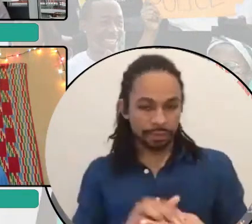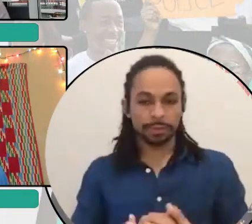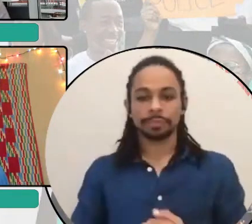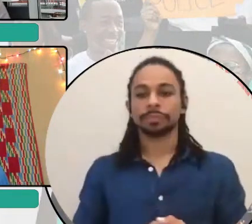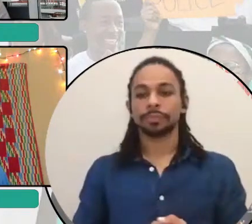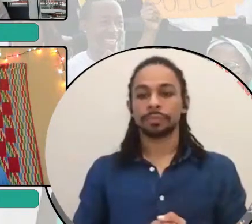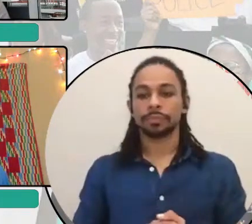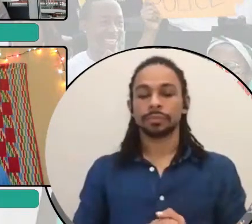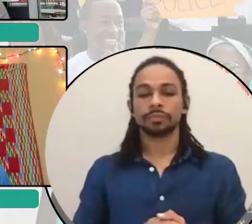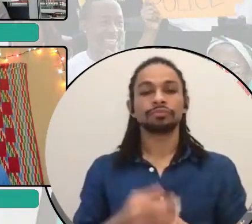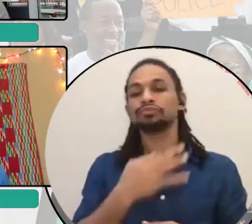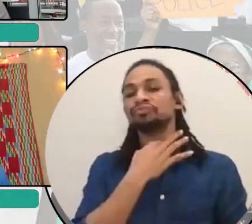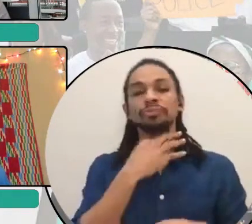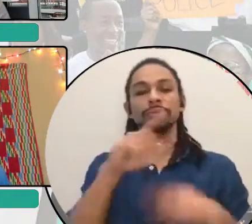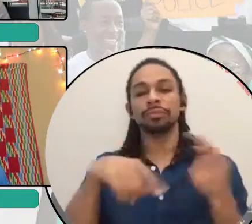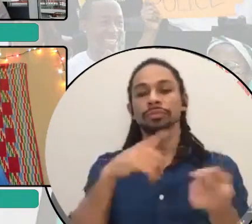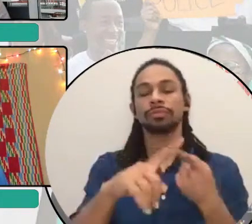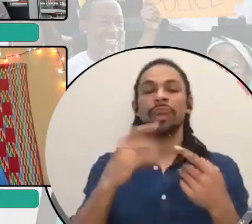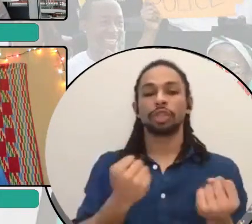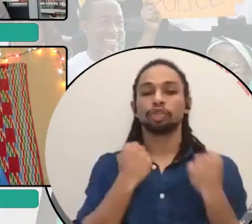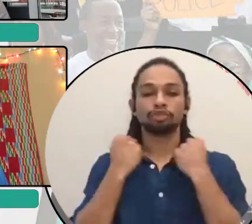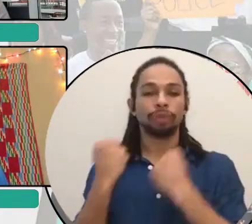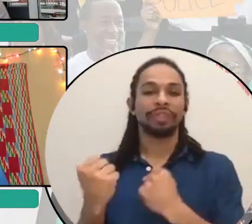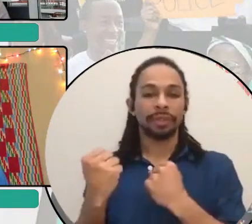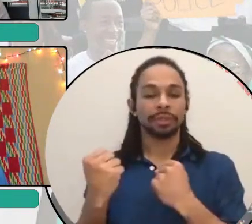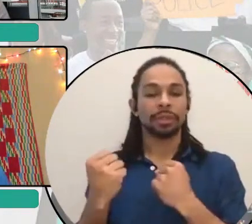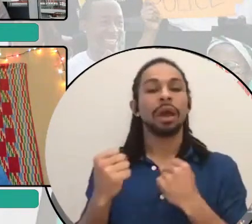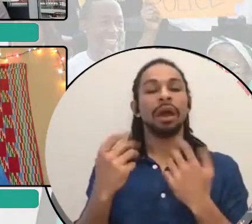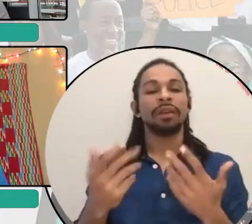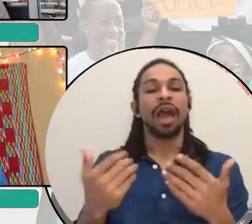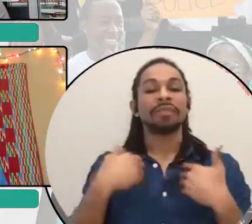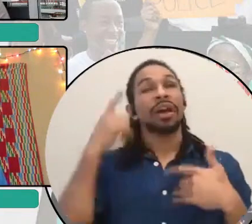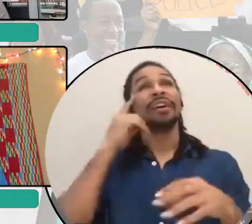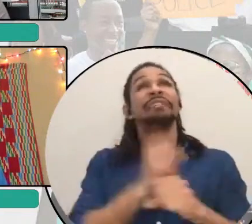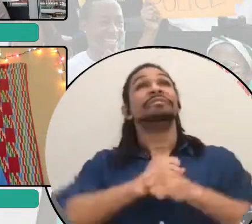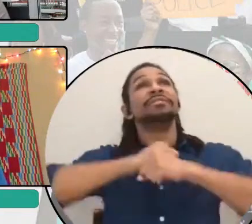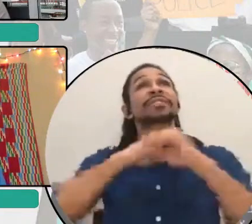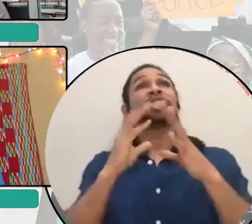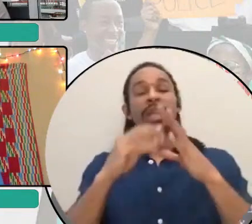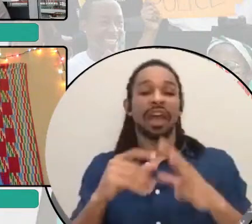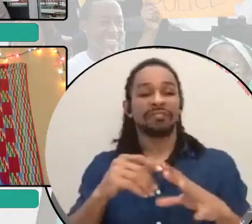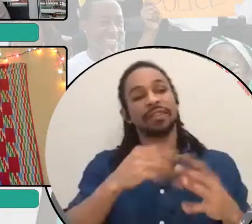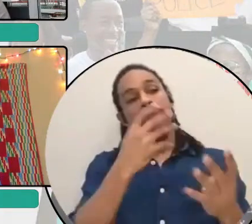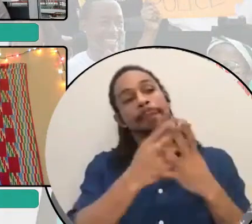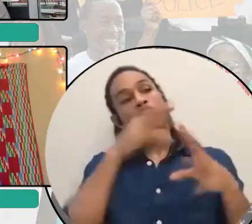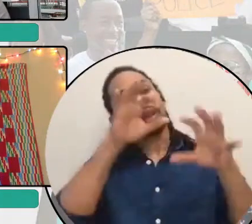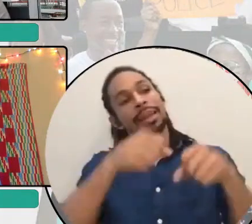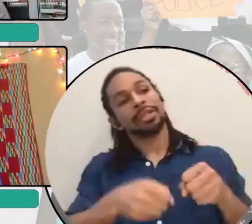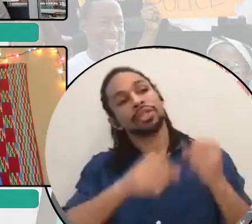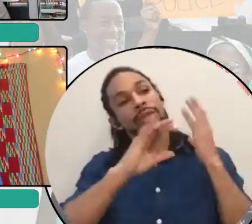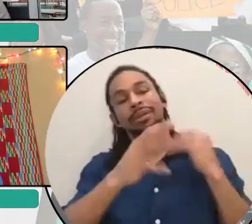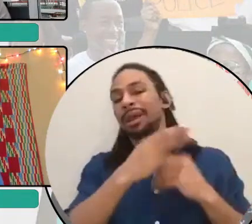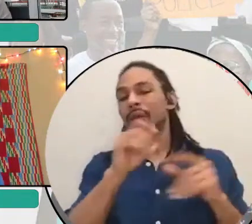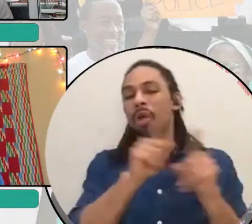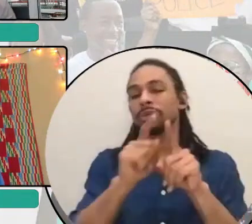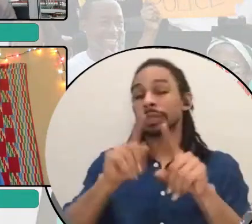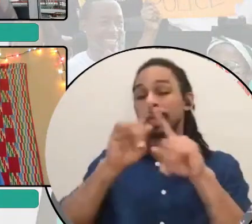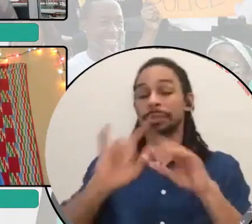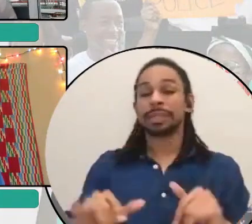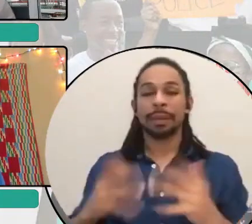are the strengths of having a vision of abolition? And what are the shortcomings of